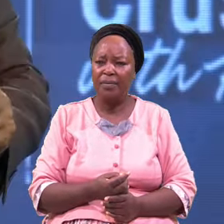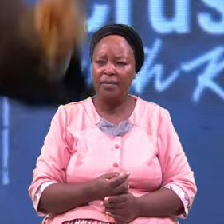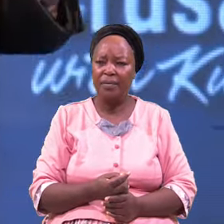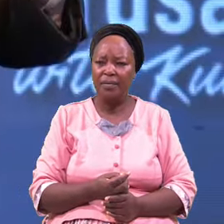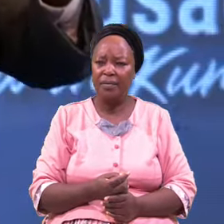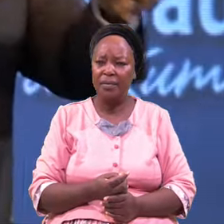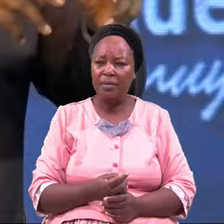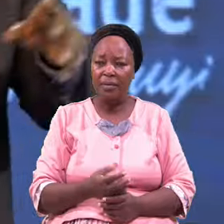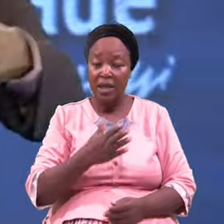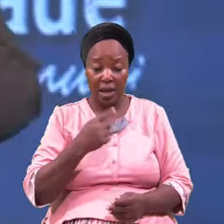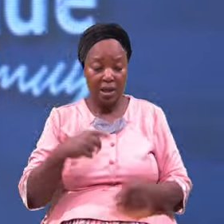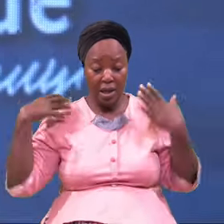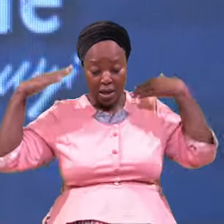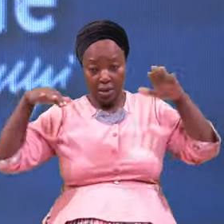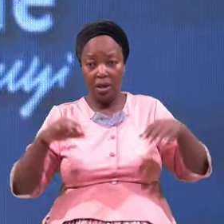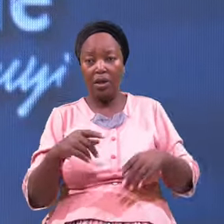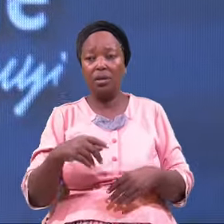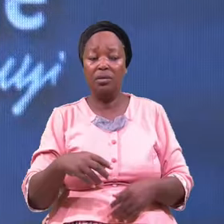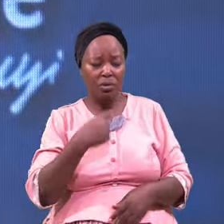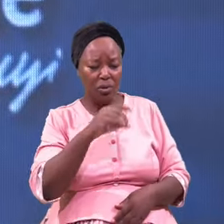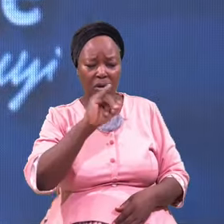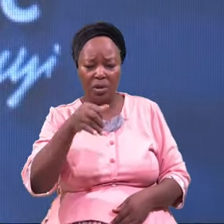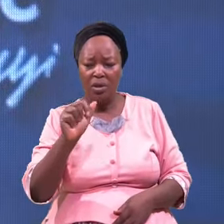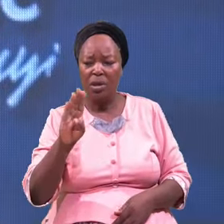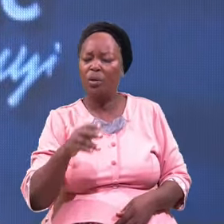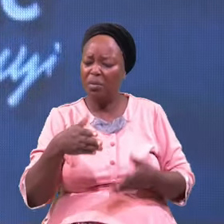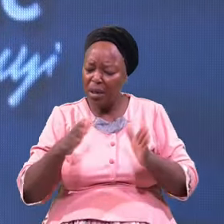And The Angel Told Jacob Let Me Go